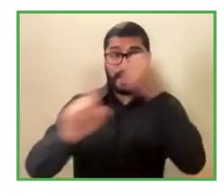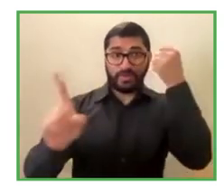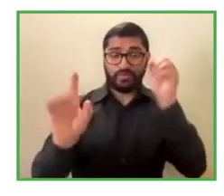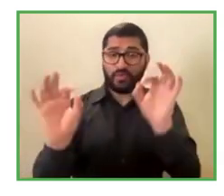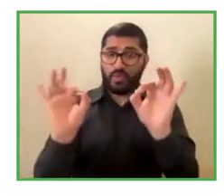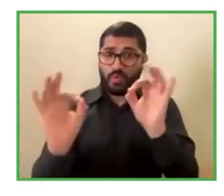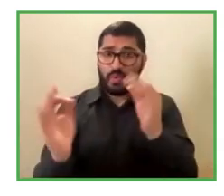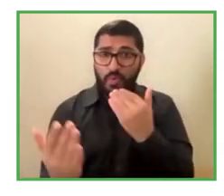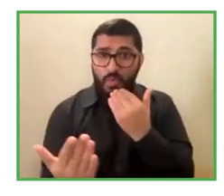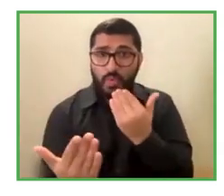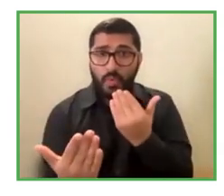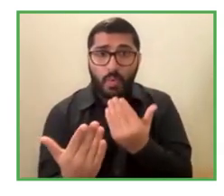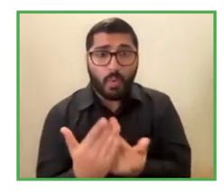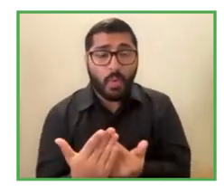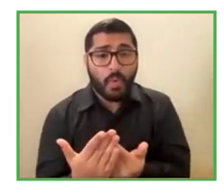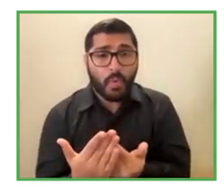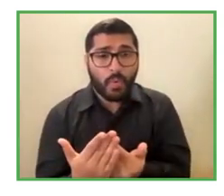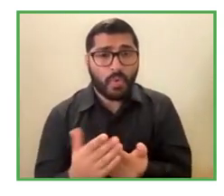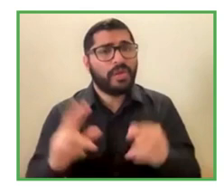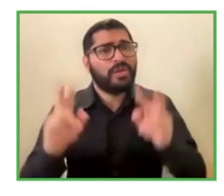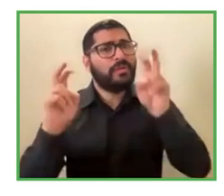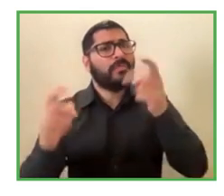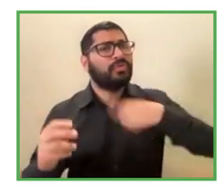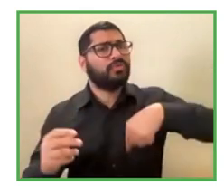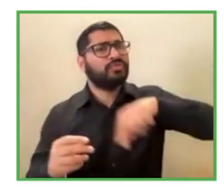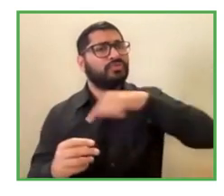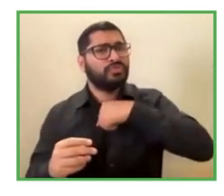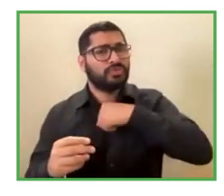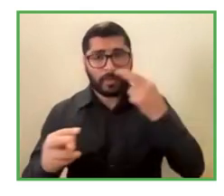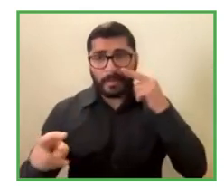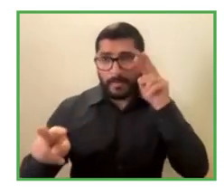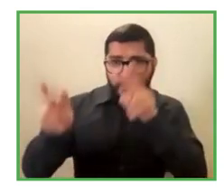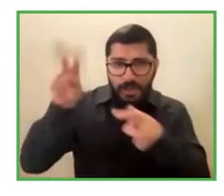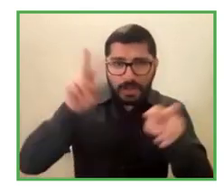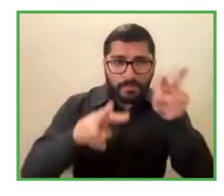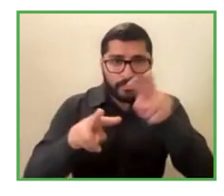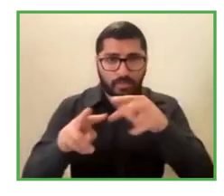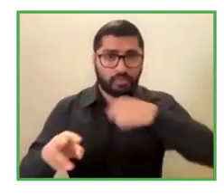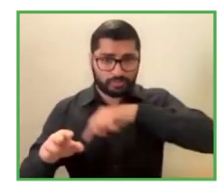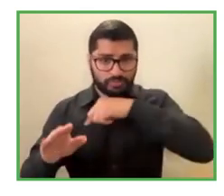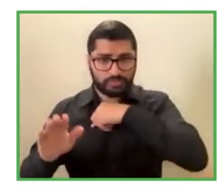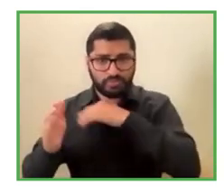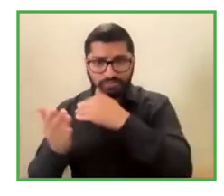The impact that we have had in our strategies